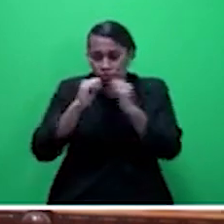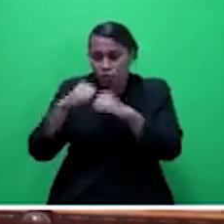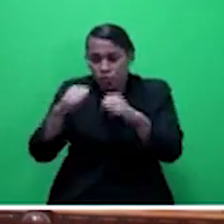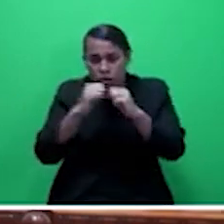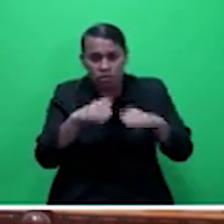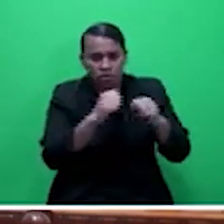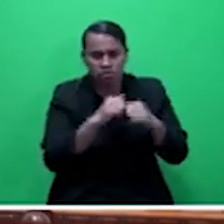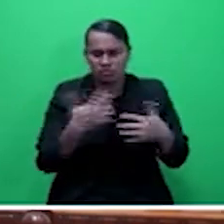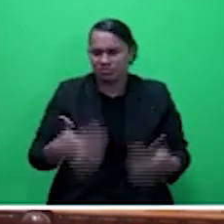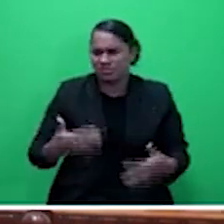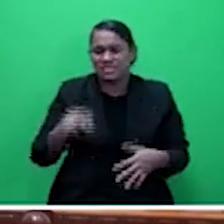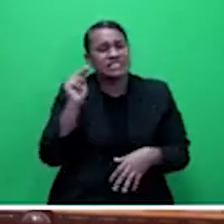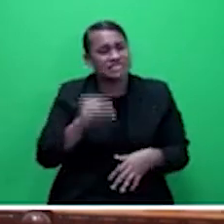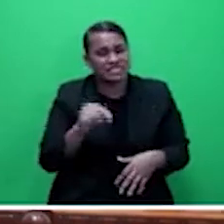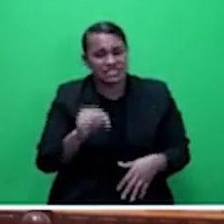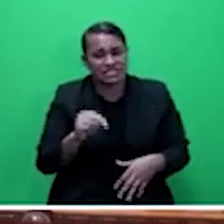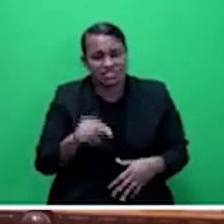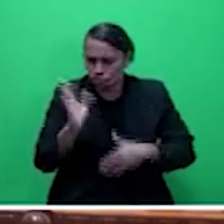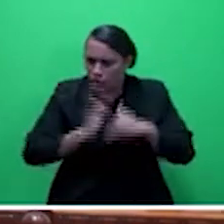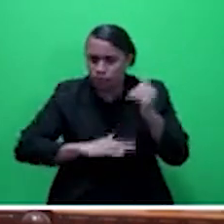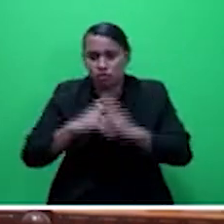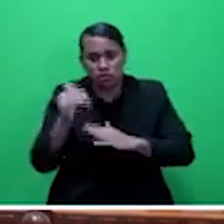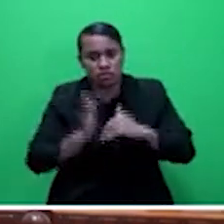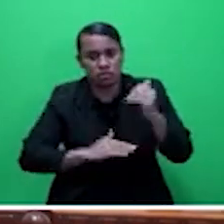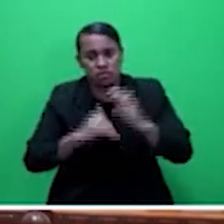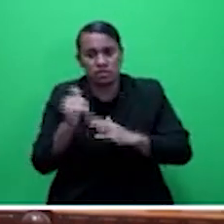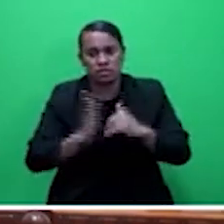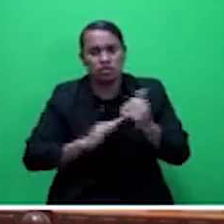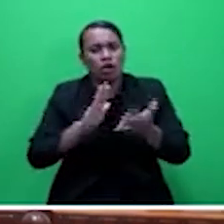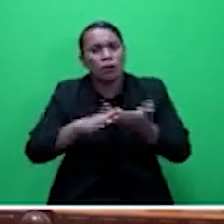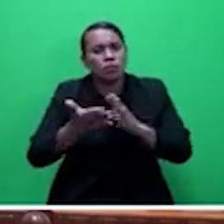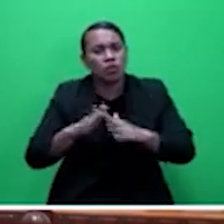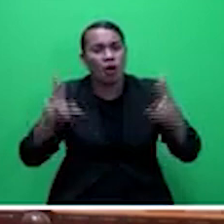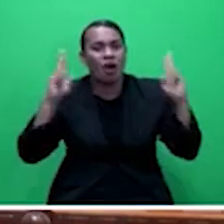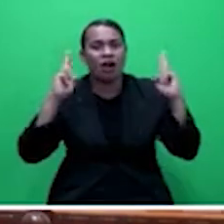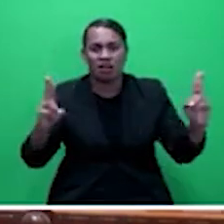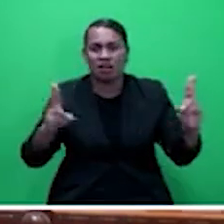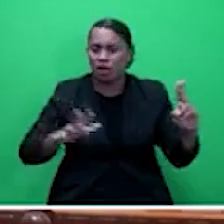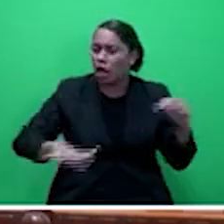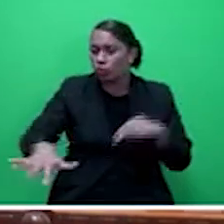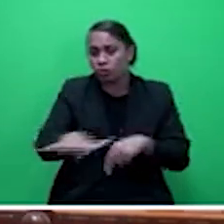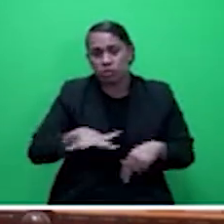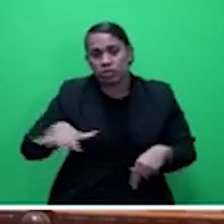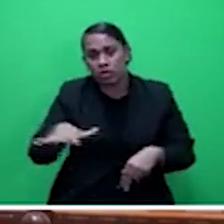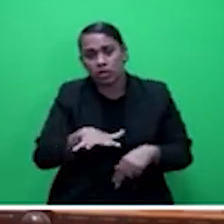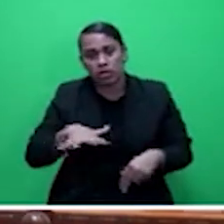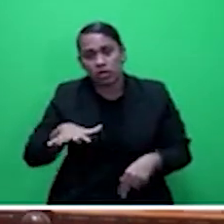must strive to build a community hall for them, a seltzer. It is now